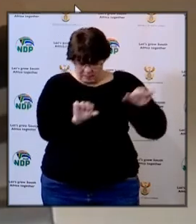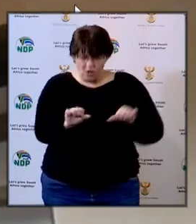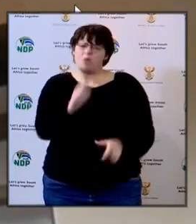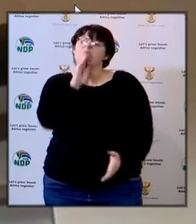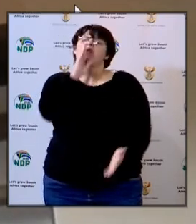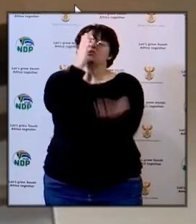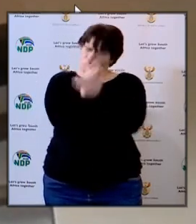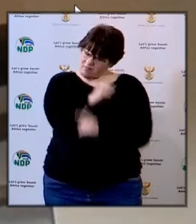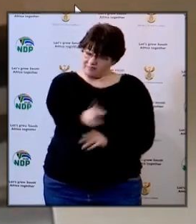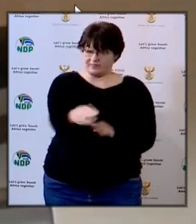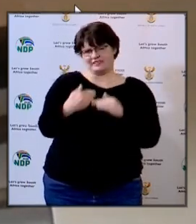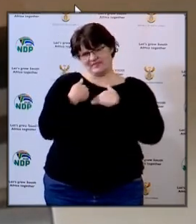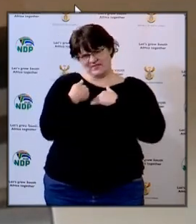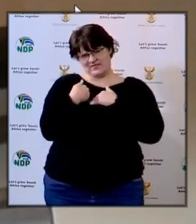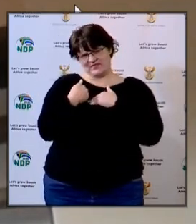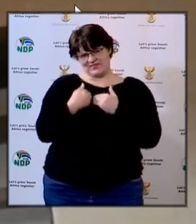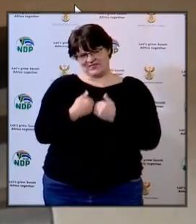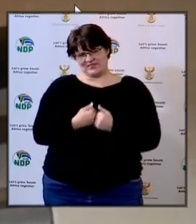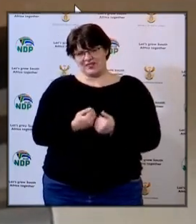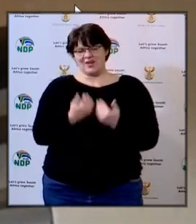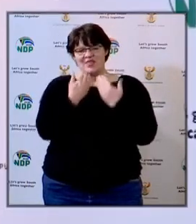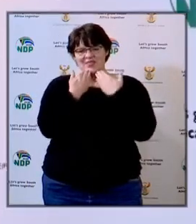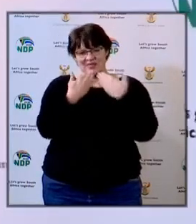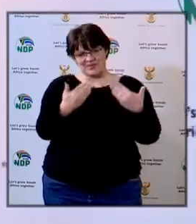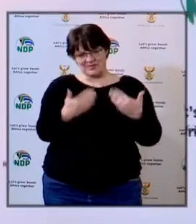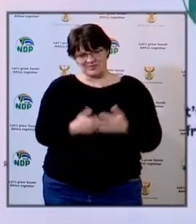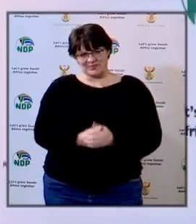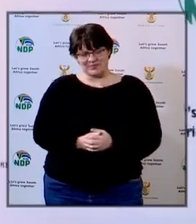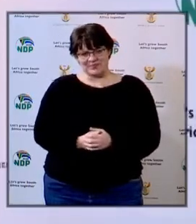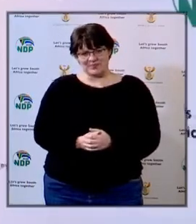tomorrow in the northwest province I thank you